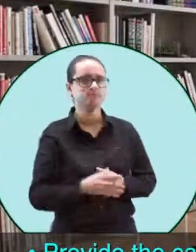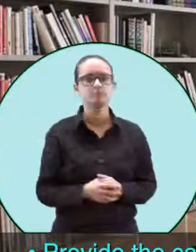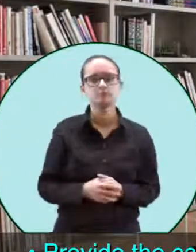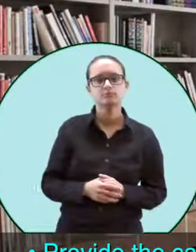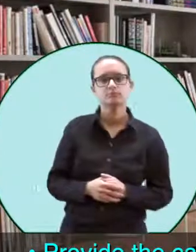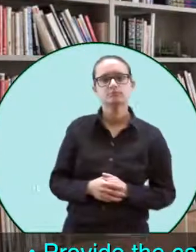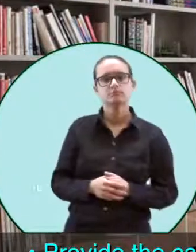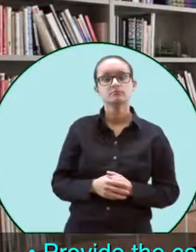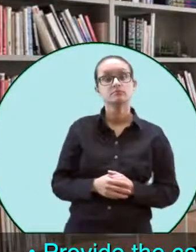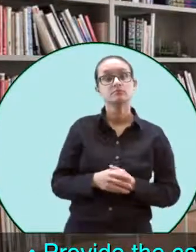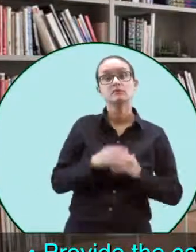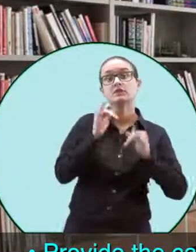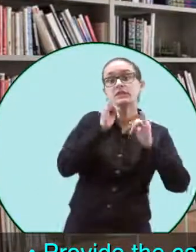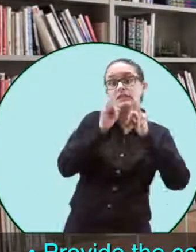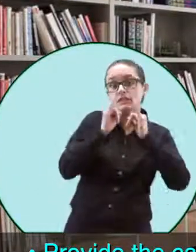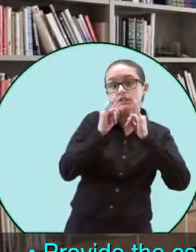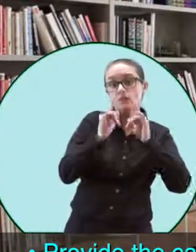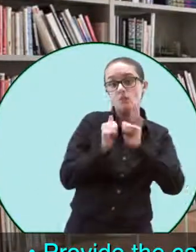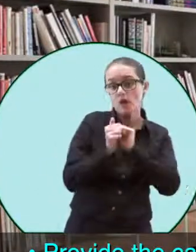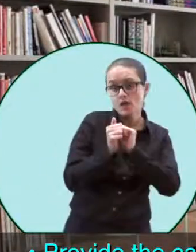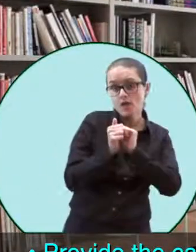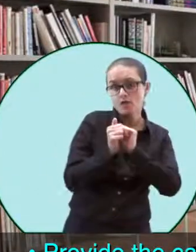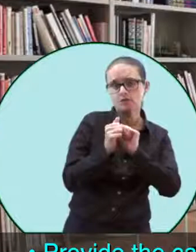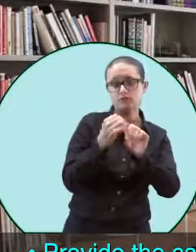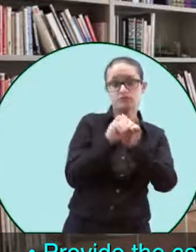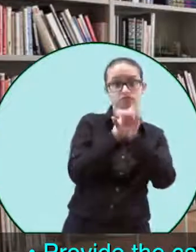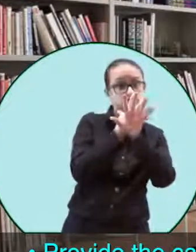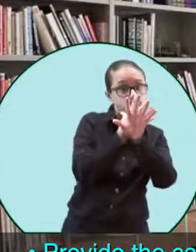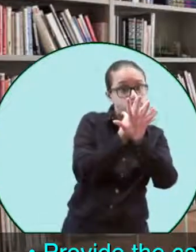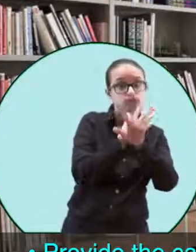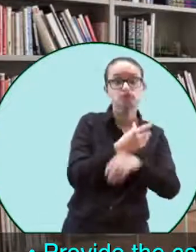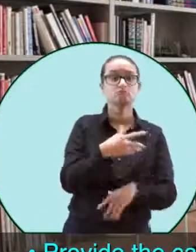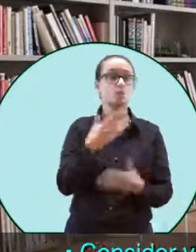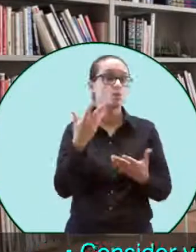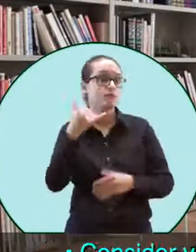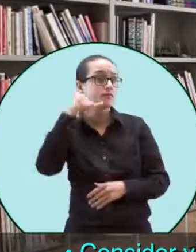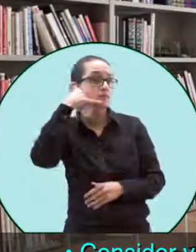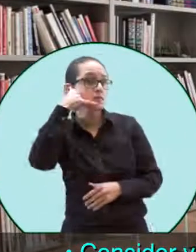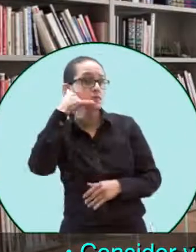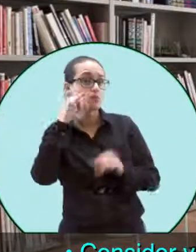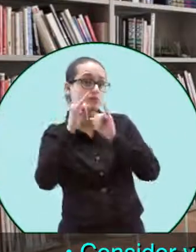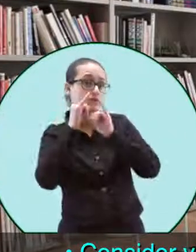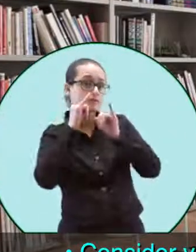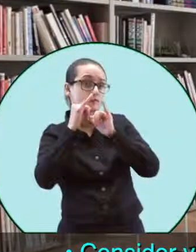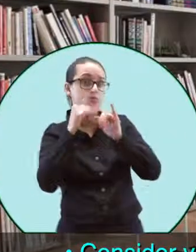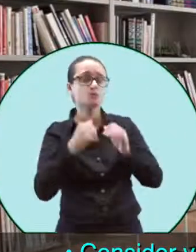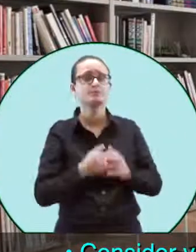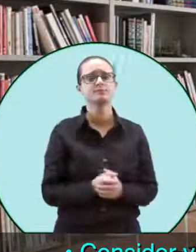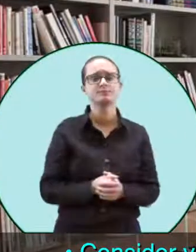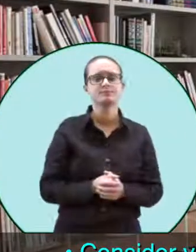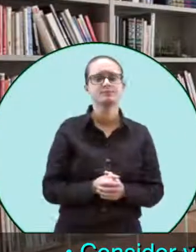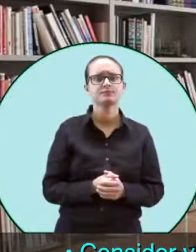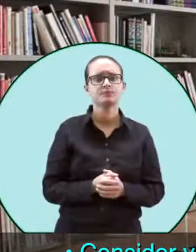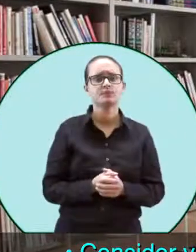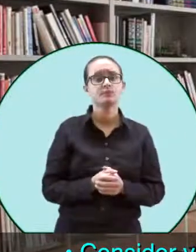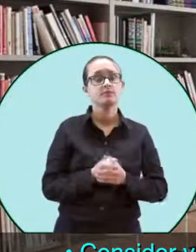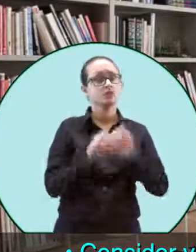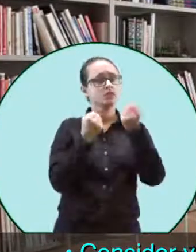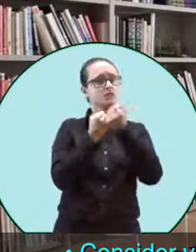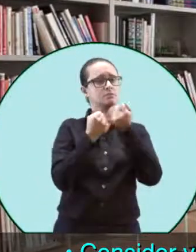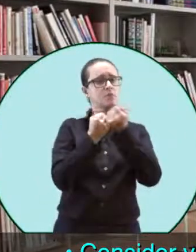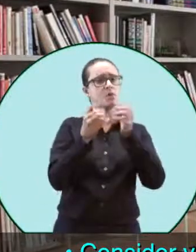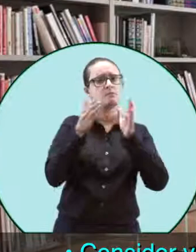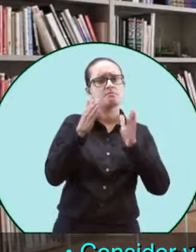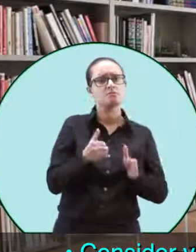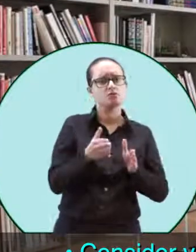You could provide the candidate with a written agenda for the day, so what the day is going to look like. You could consider video conferencing or a phone interview if